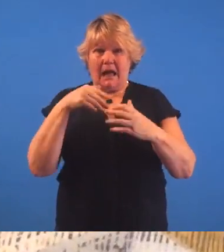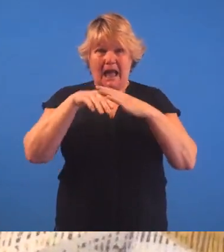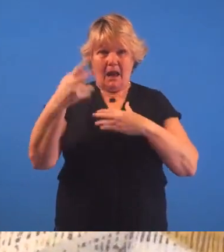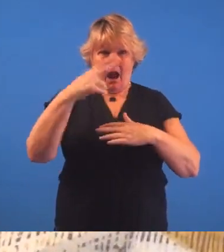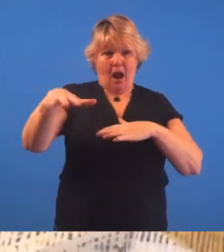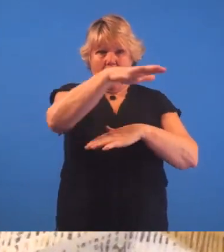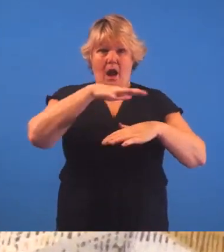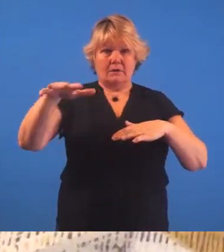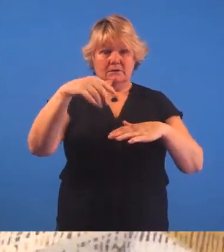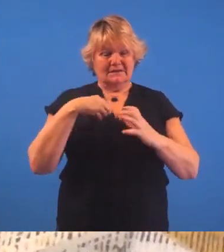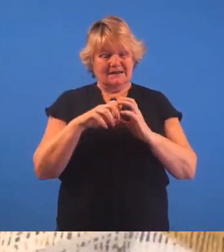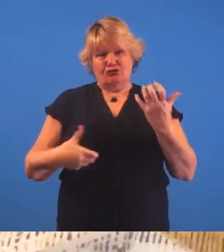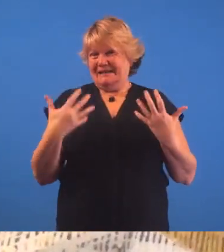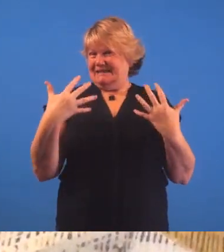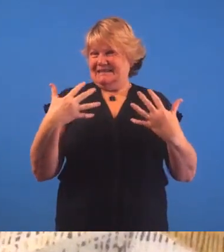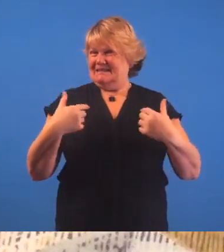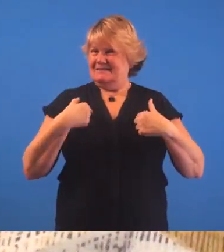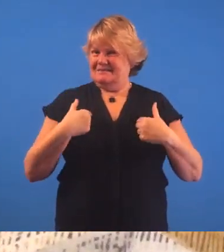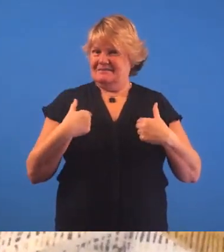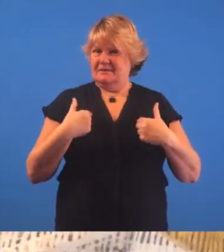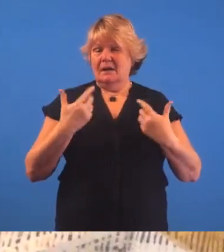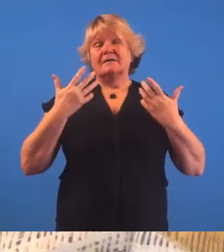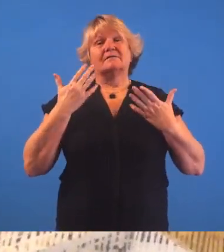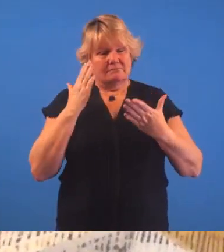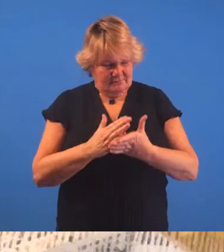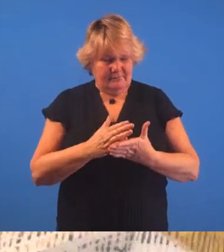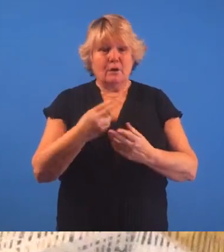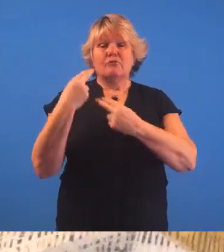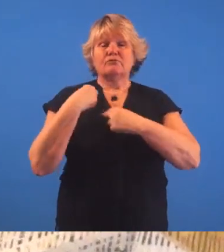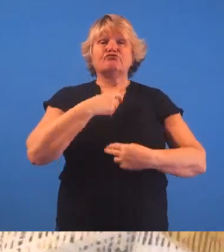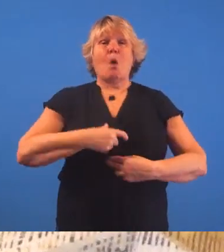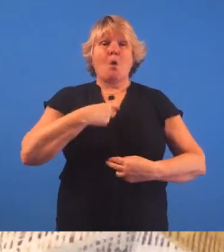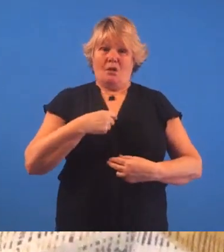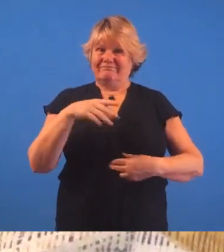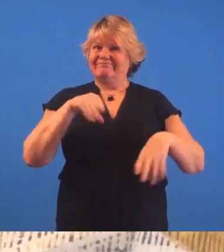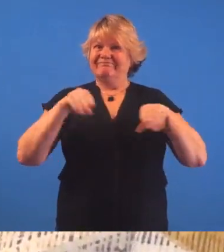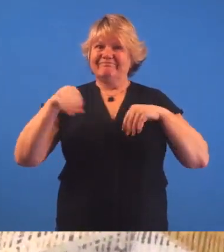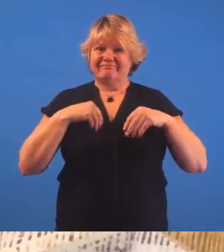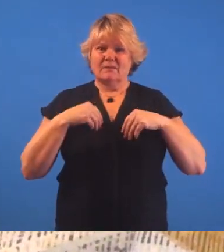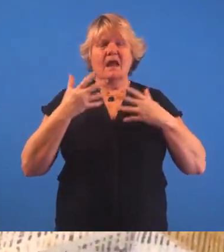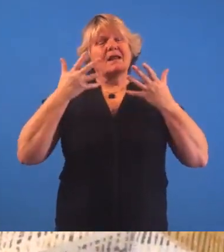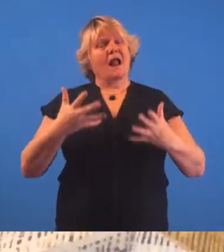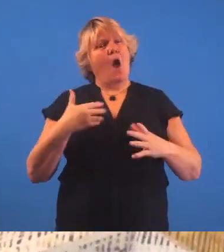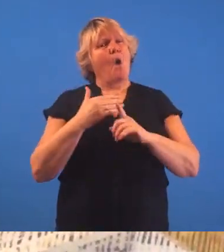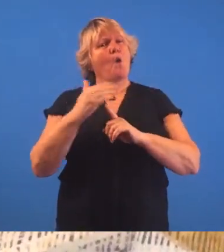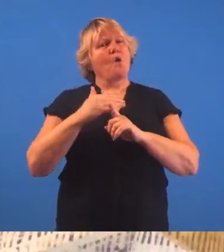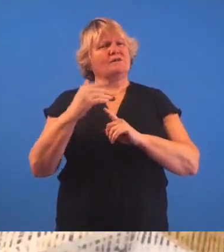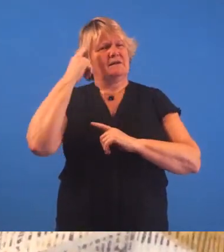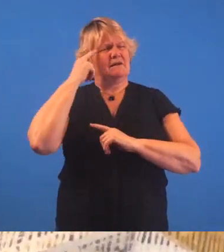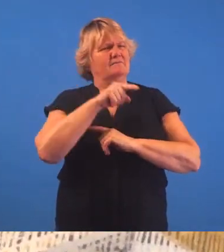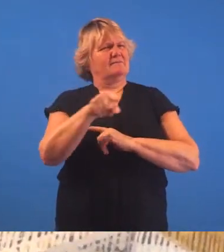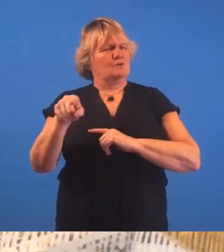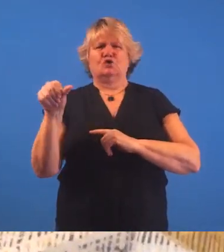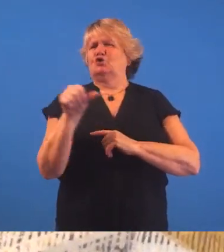ways to enter into the arts and I didn't have a degree yet so I definitely took some roles that now I'm older